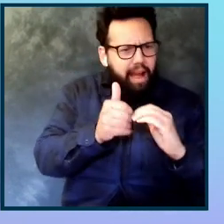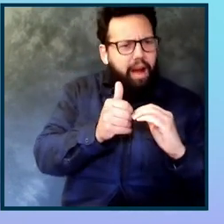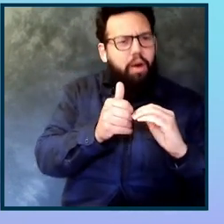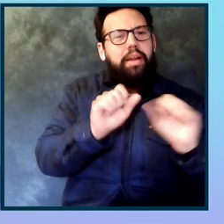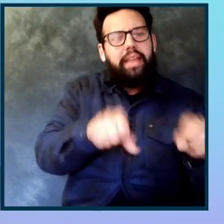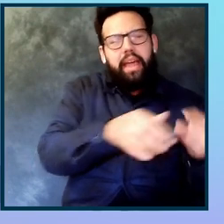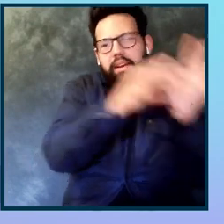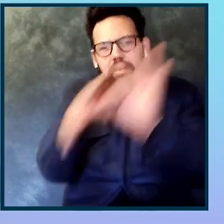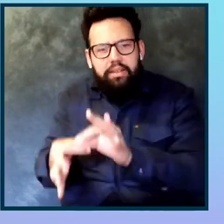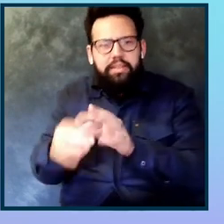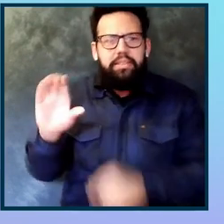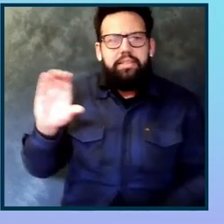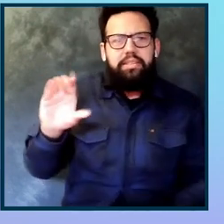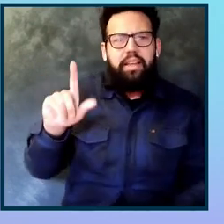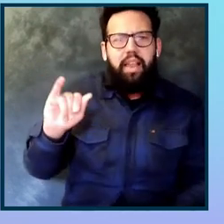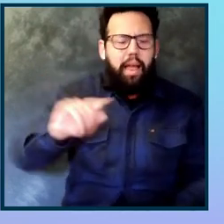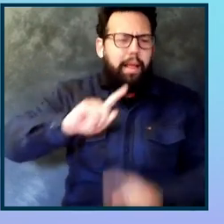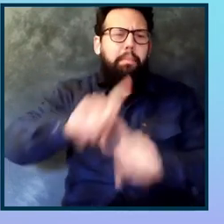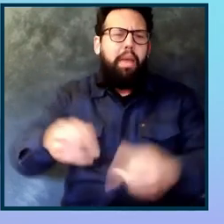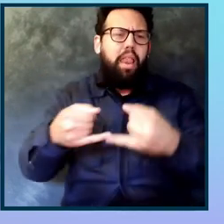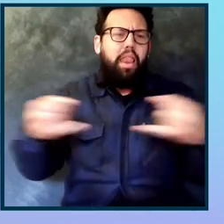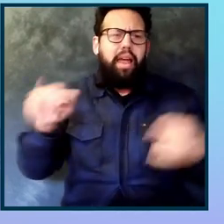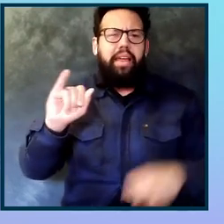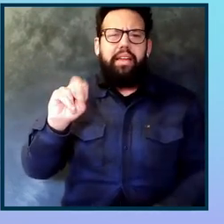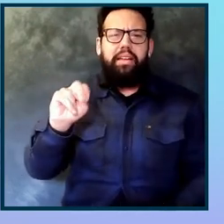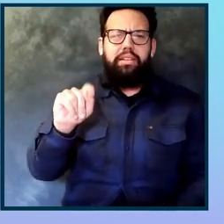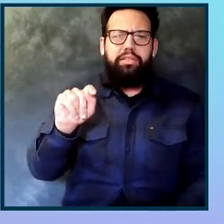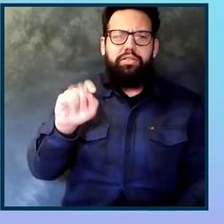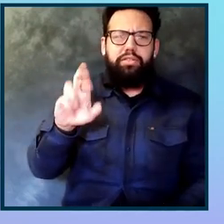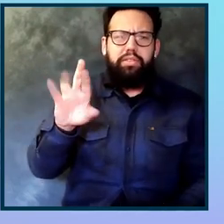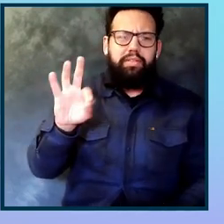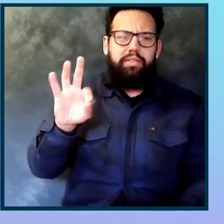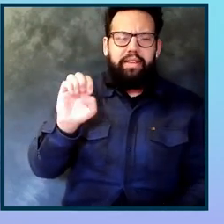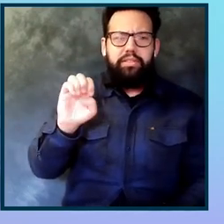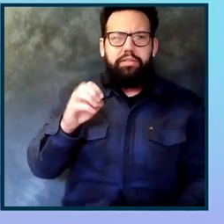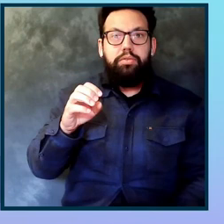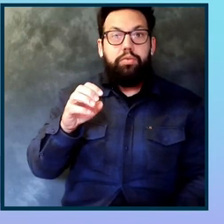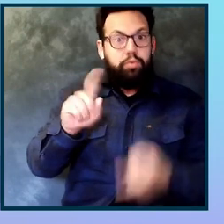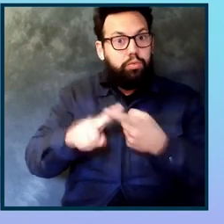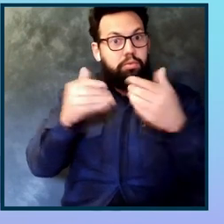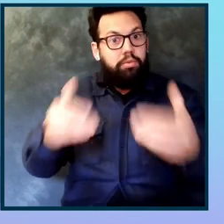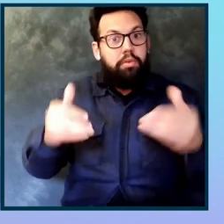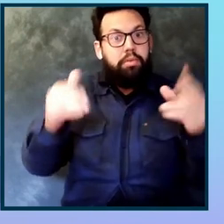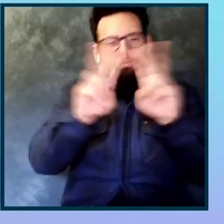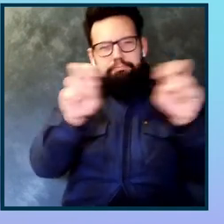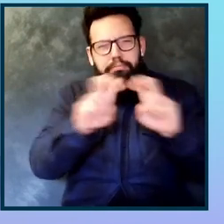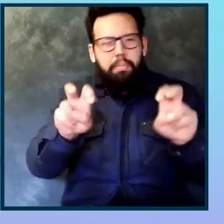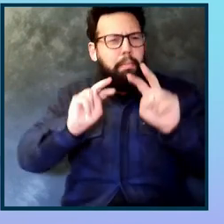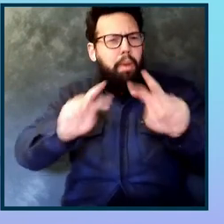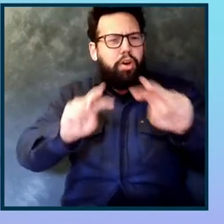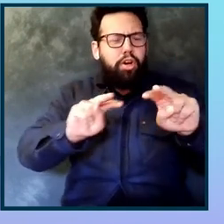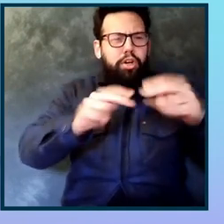scripting, which is a great way to actually monitor everything that you need to monitor. And yes, we will be doing more for the EU